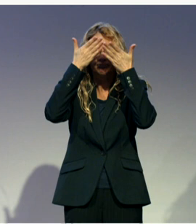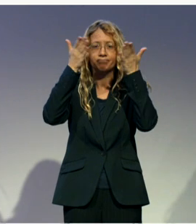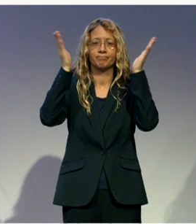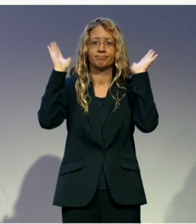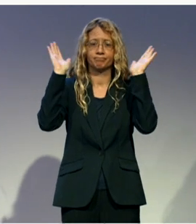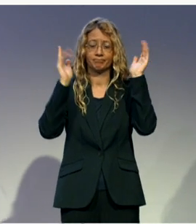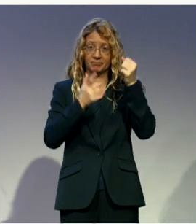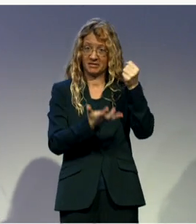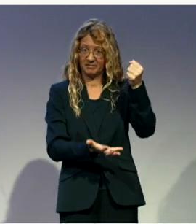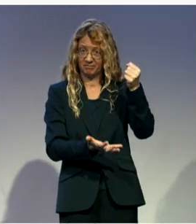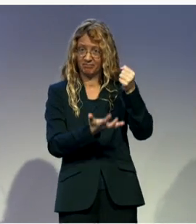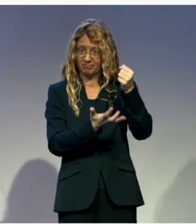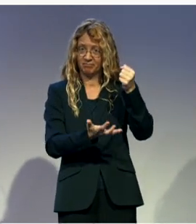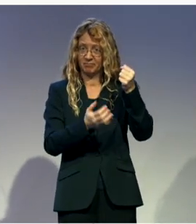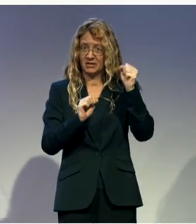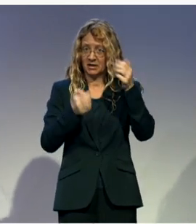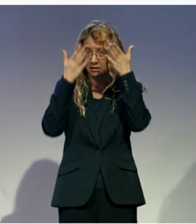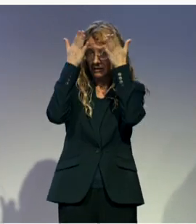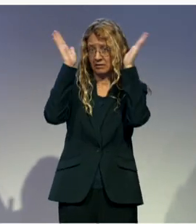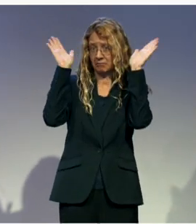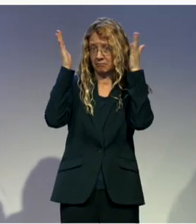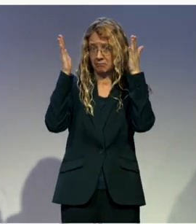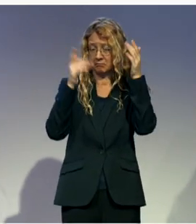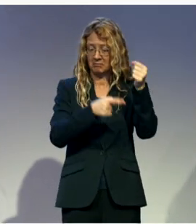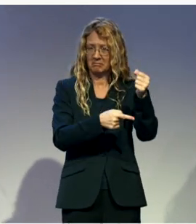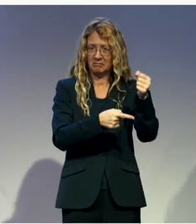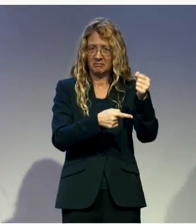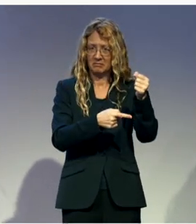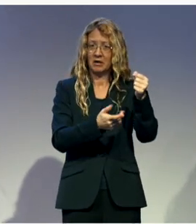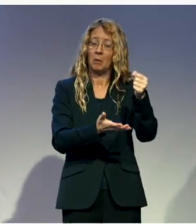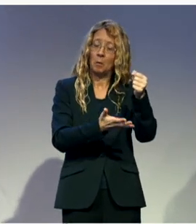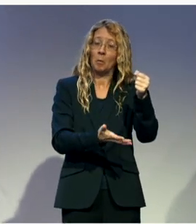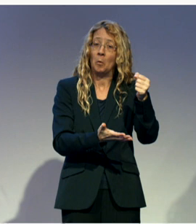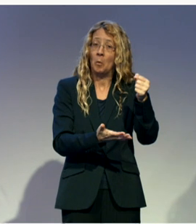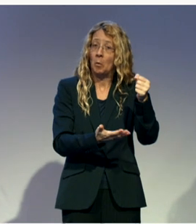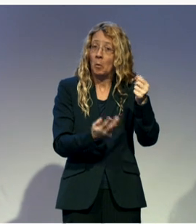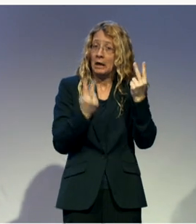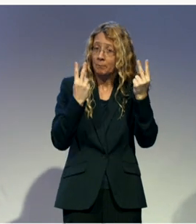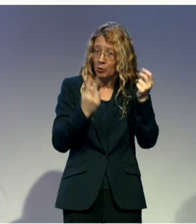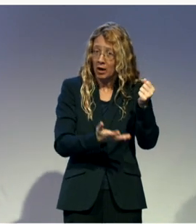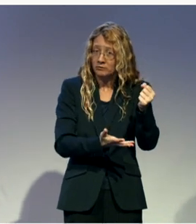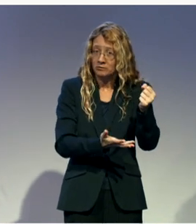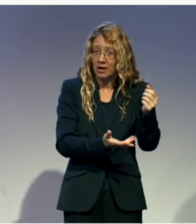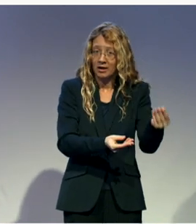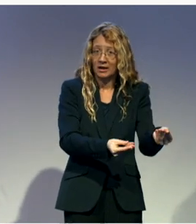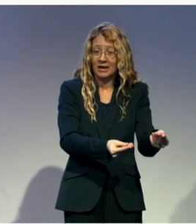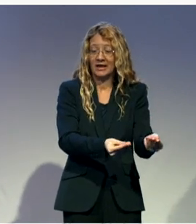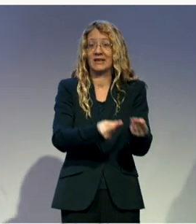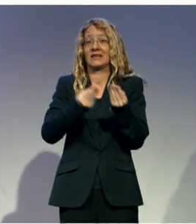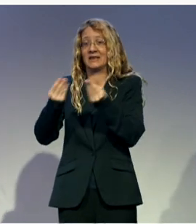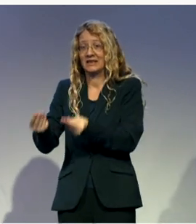a very, very important aspect, but the funding that facilitates people with disability to come together,